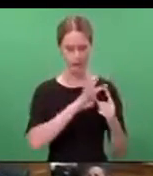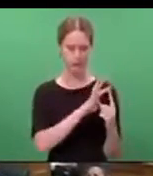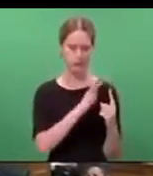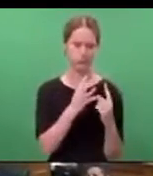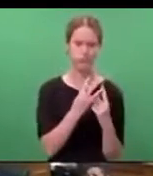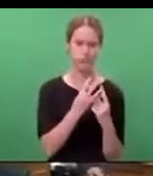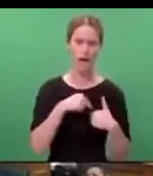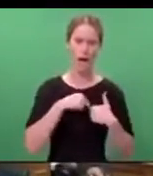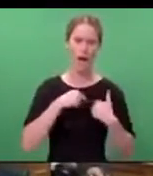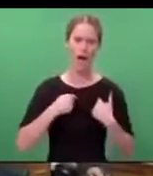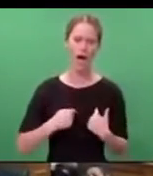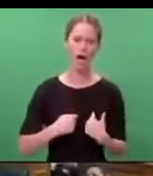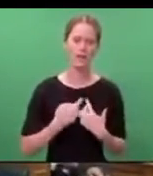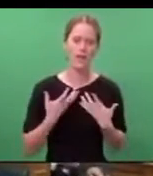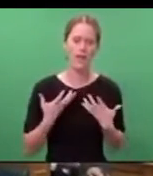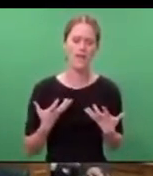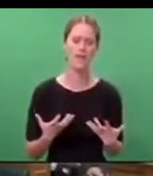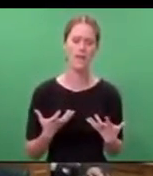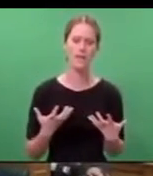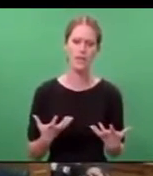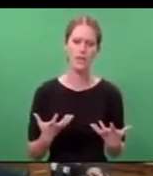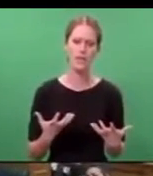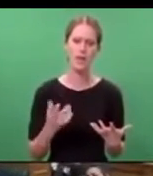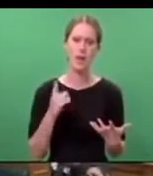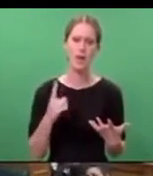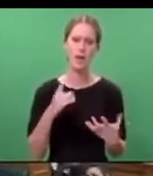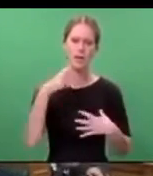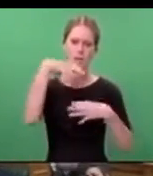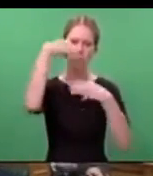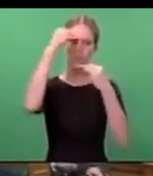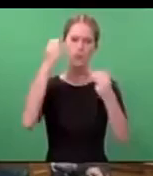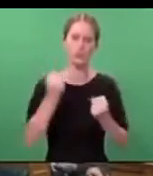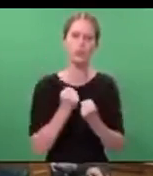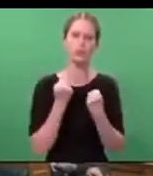hearts are heavy, but our spirit is strong.